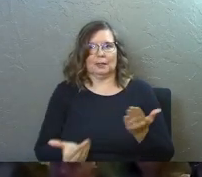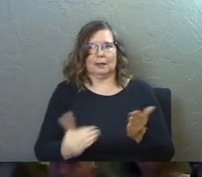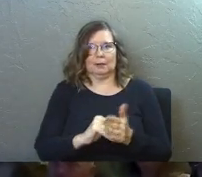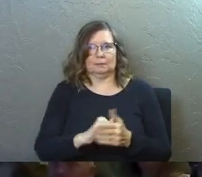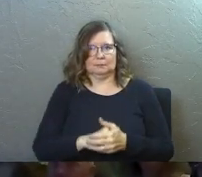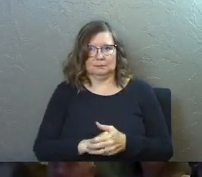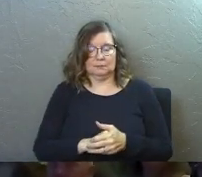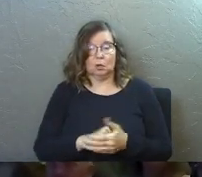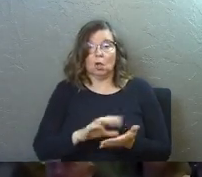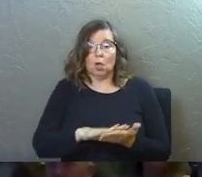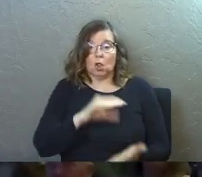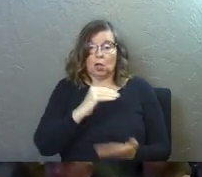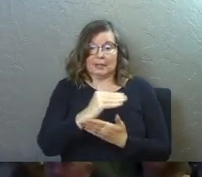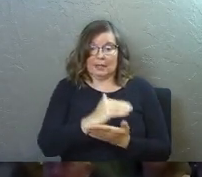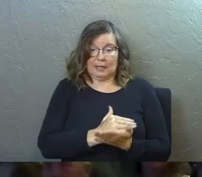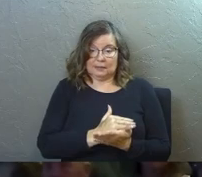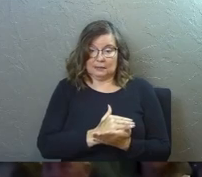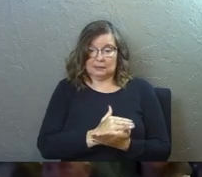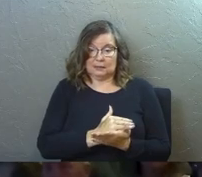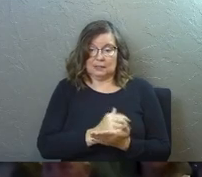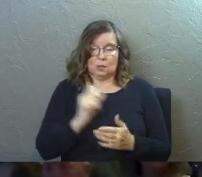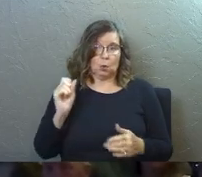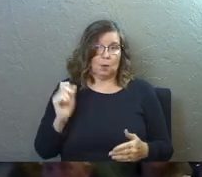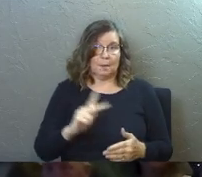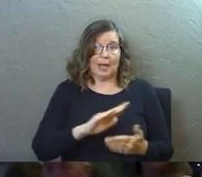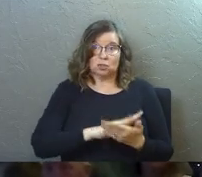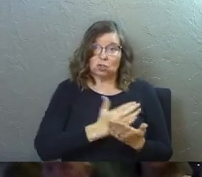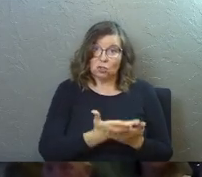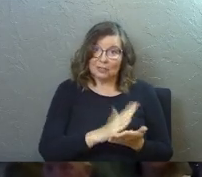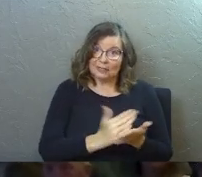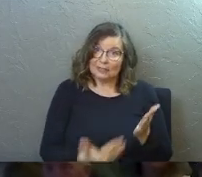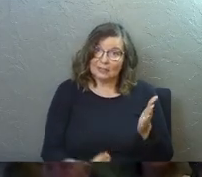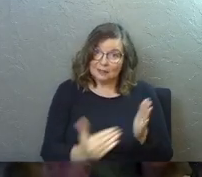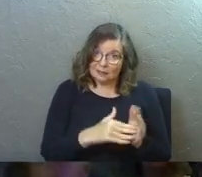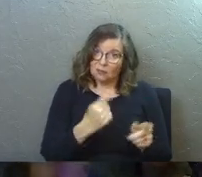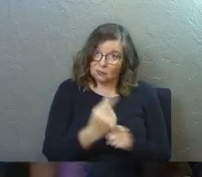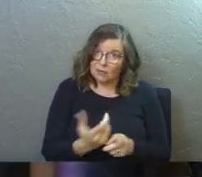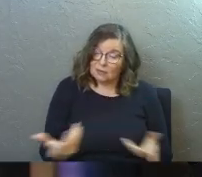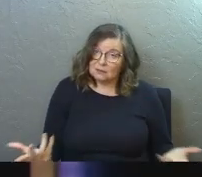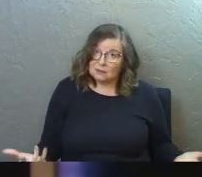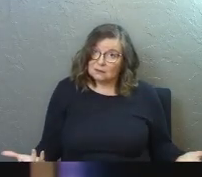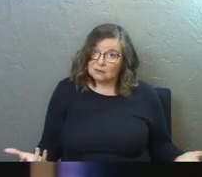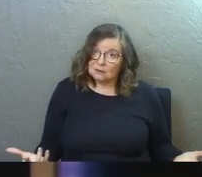Learn the lesson, get back to cooking. Right? Right?